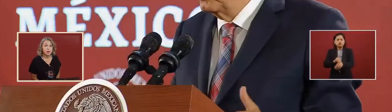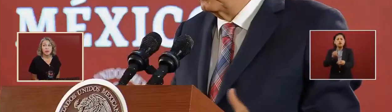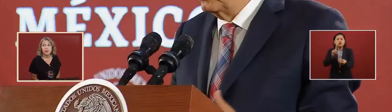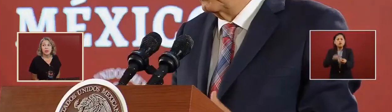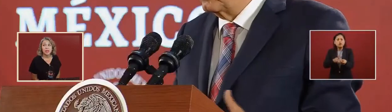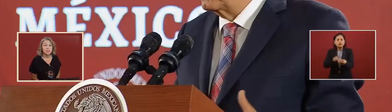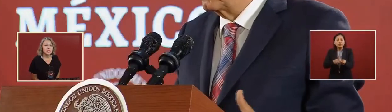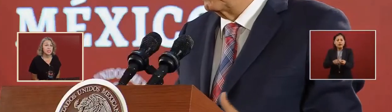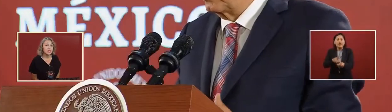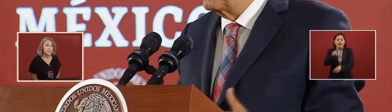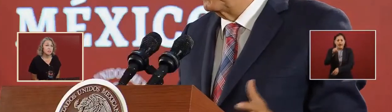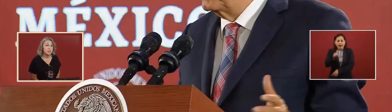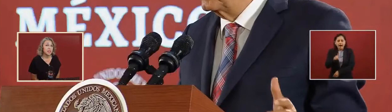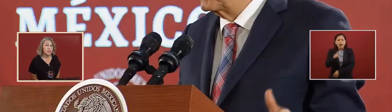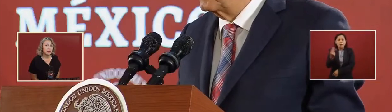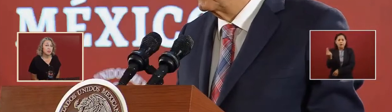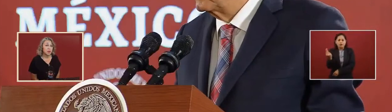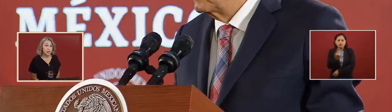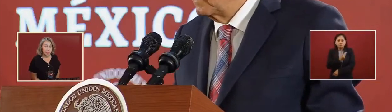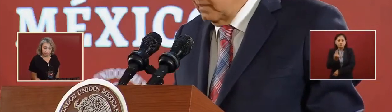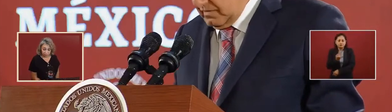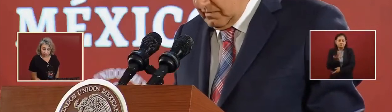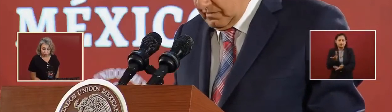when it has to do with politics